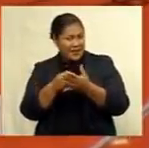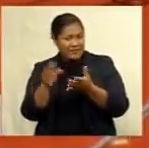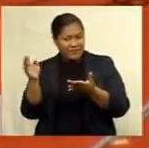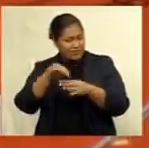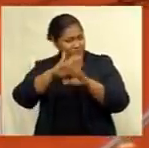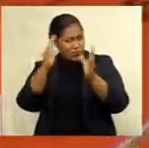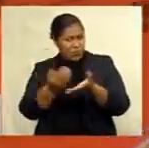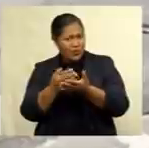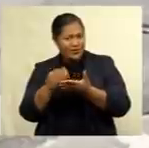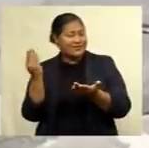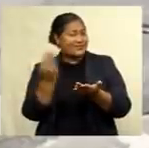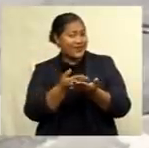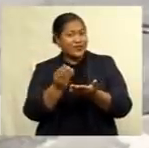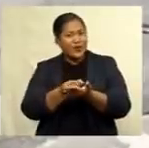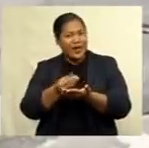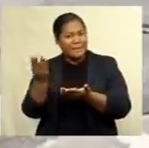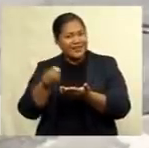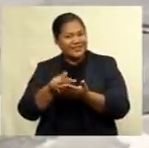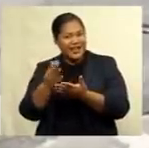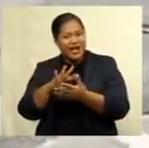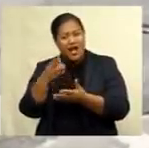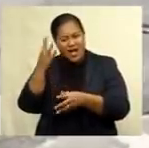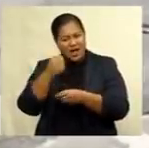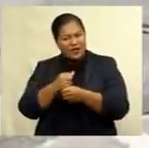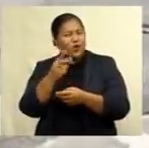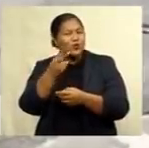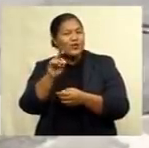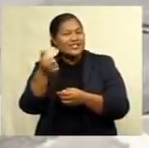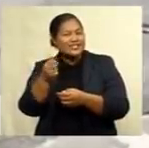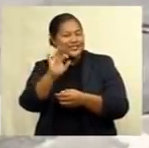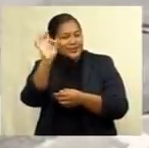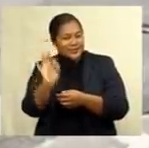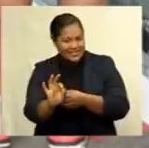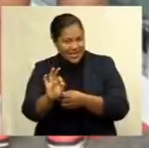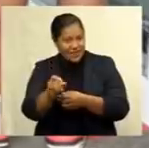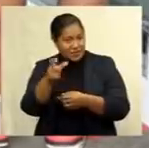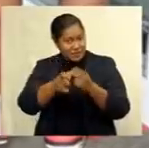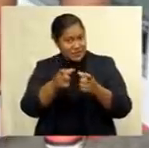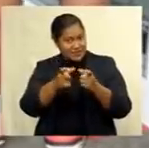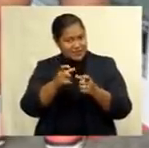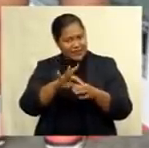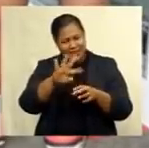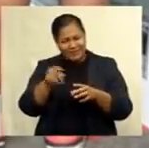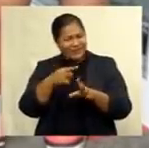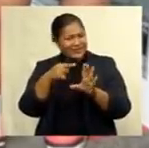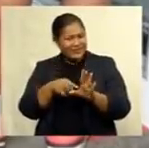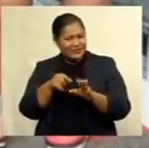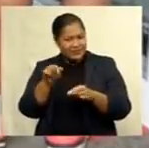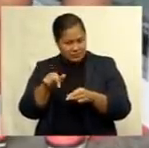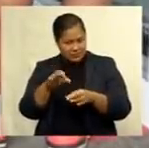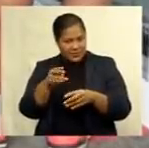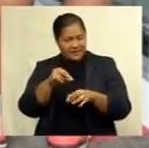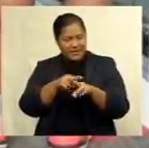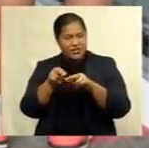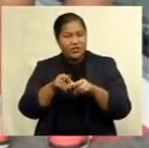-Pesa now account for about 26% of all personal remittances into Fiji. July recorded the highest single-month